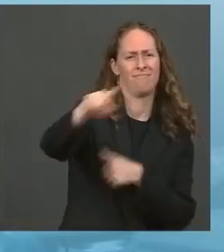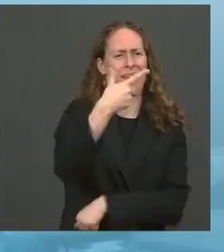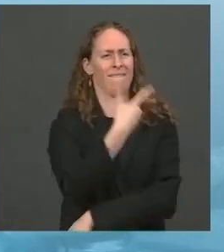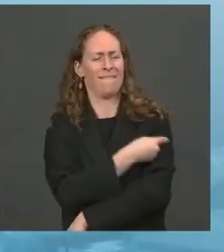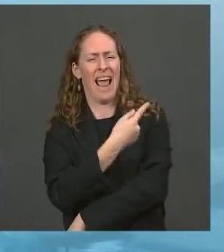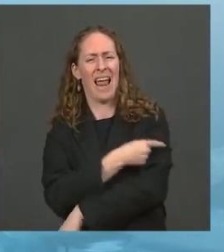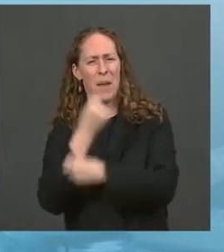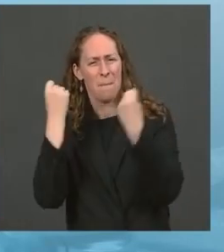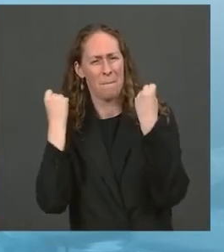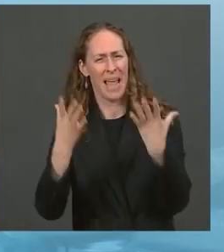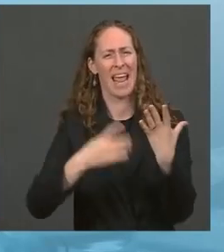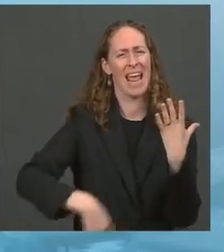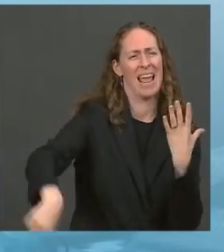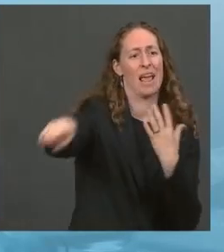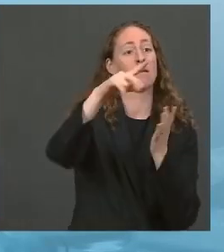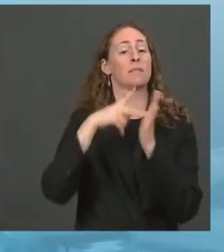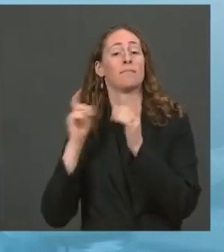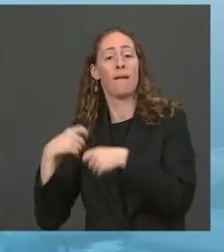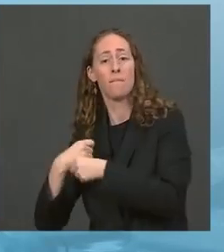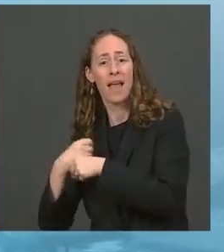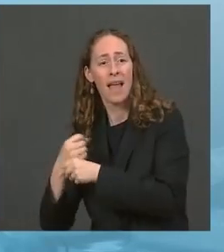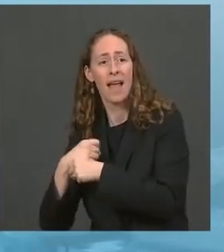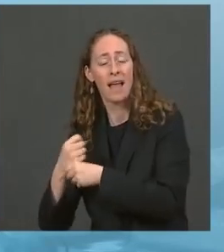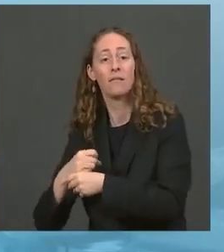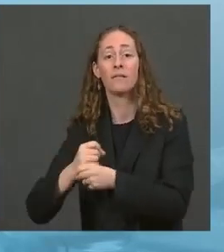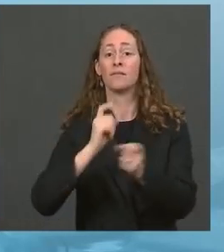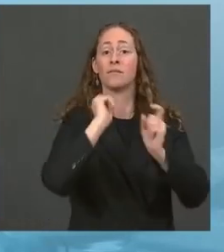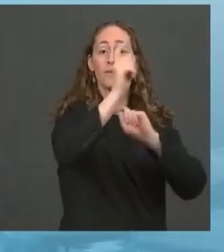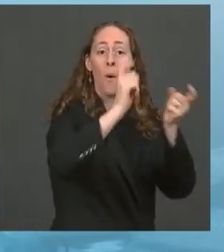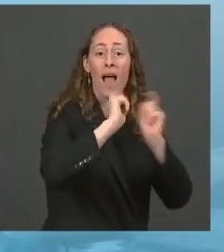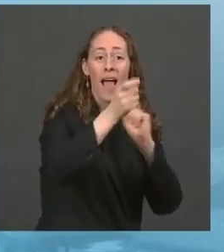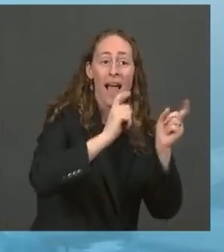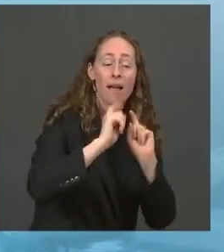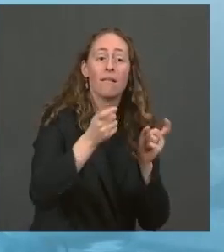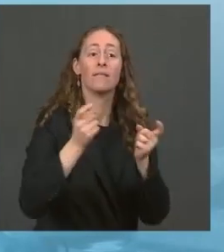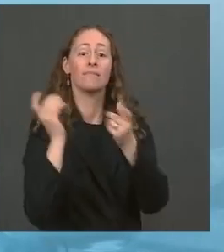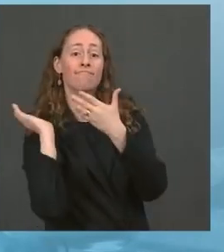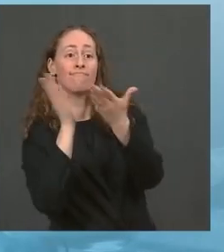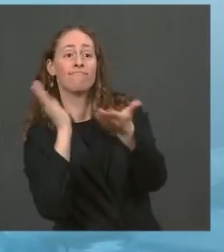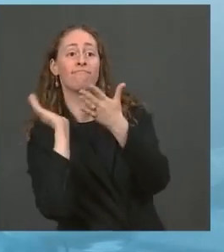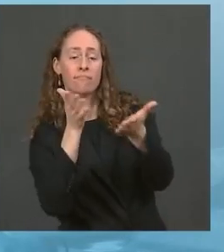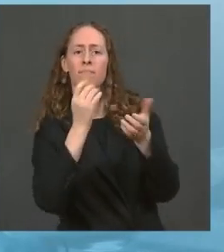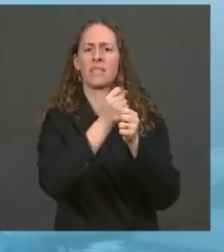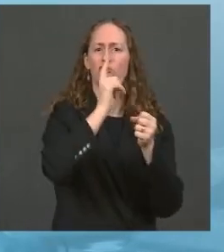donations, delivery, and administering the vaccine, which is a logistical